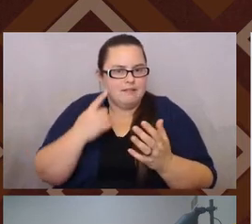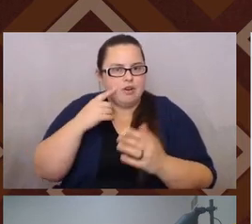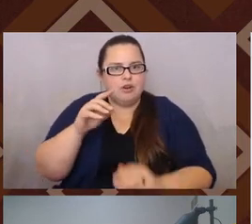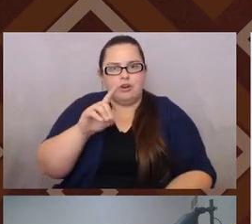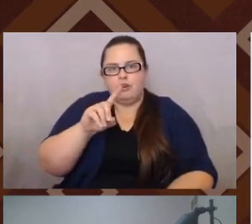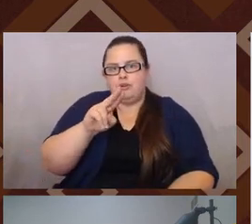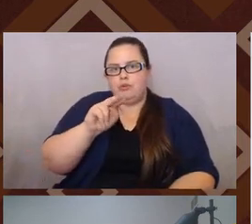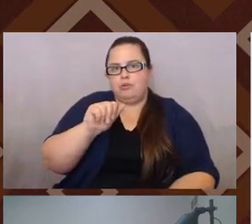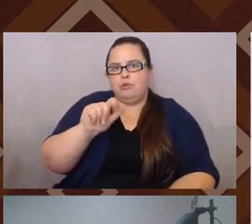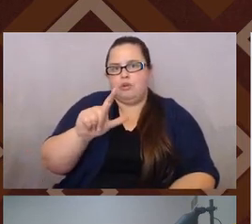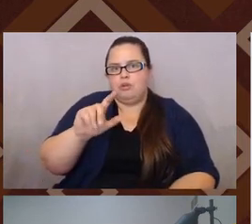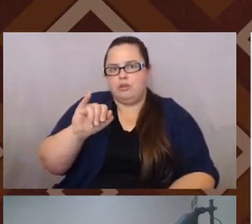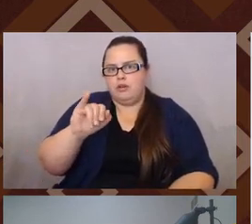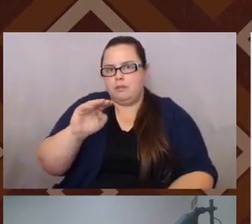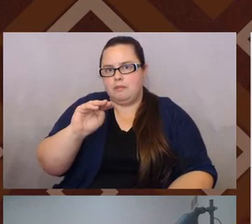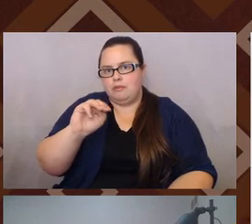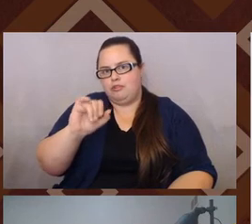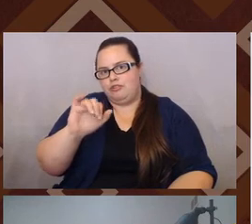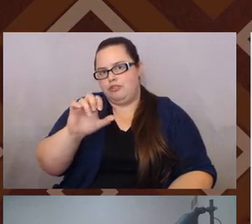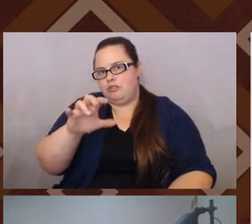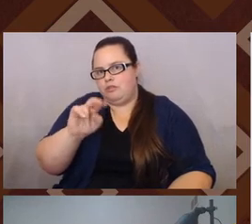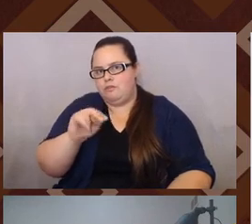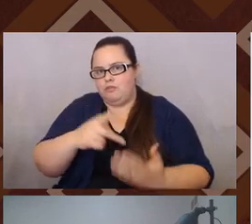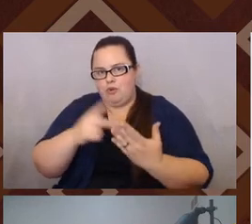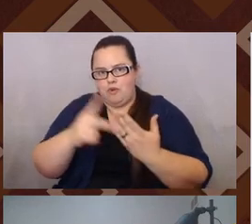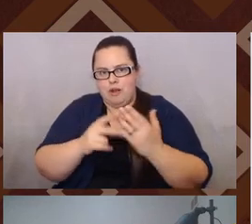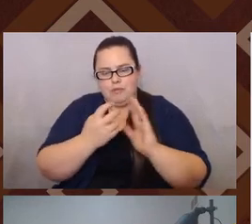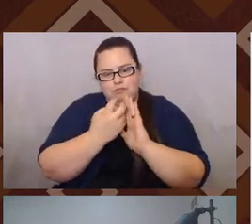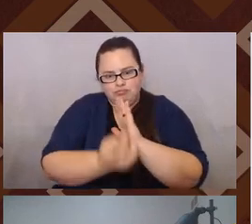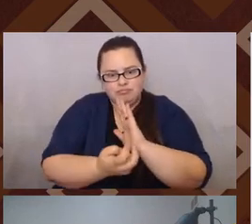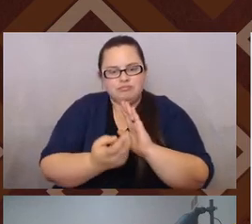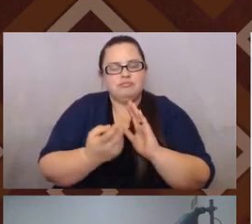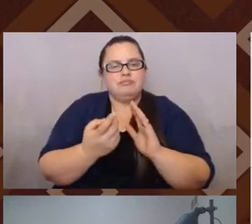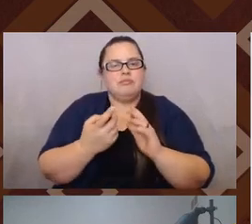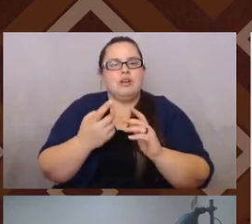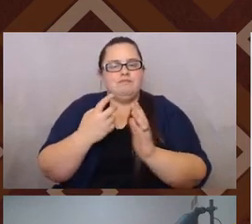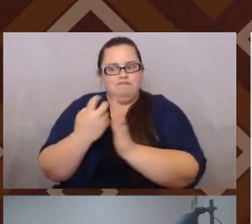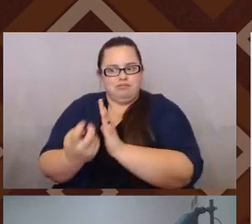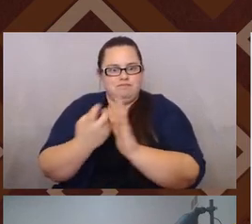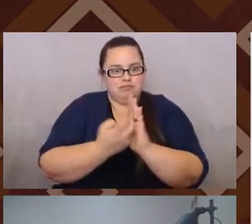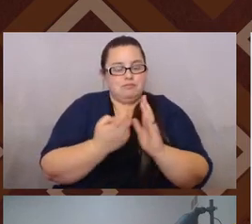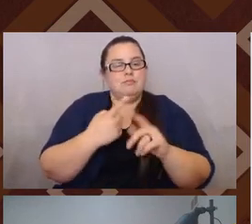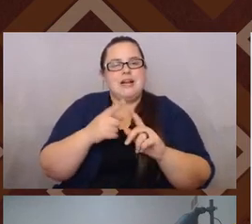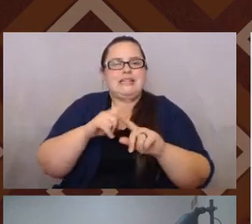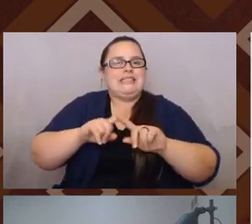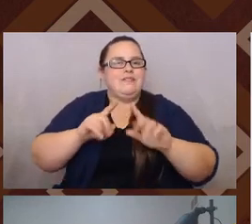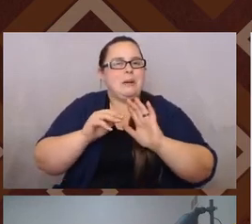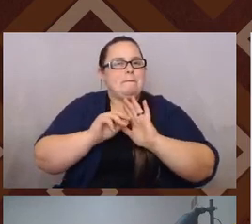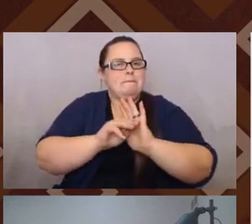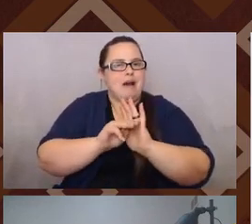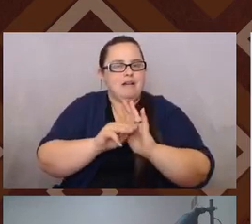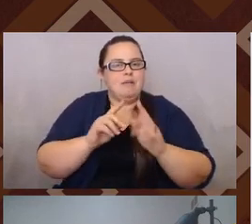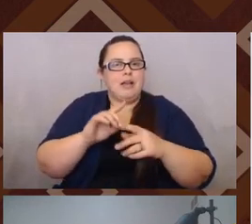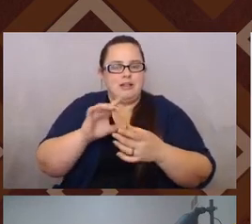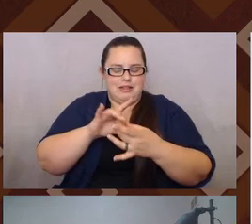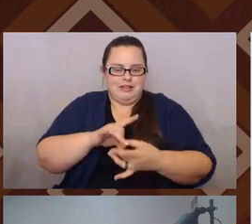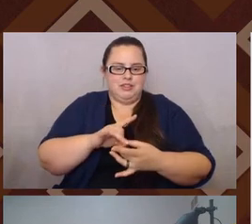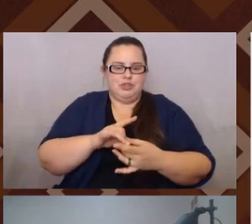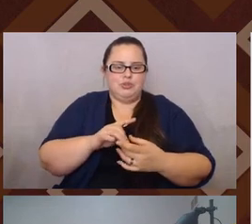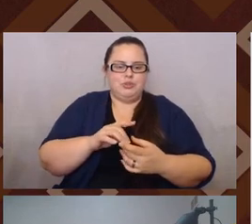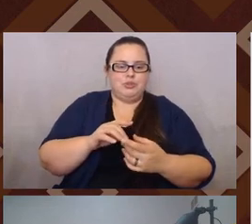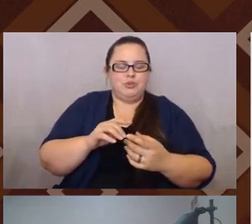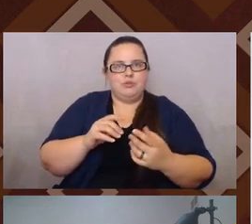programs, which is a, just, it's, it's a different model. Um, and again, it's a, it's a whole, um, it's about enrichment. The,